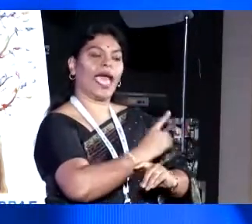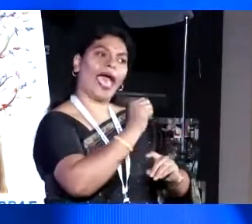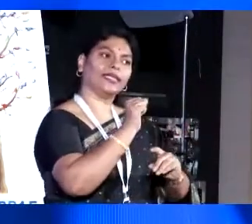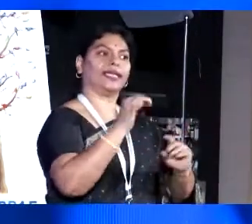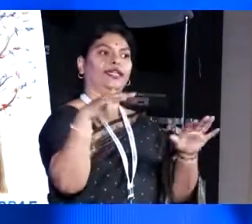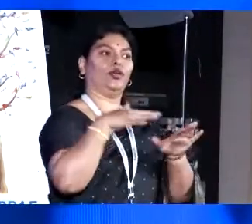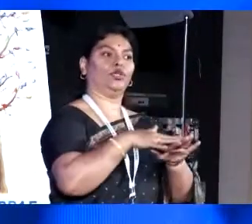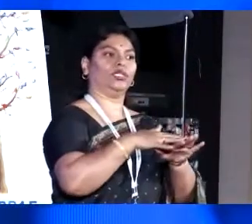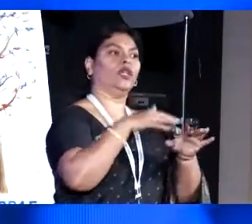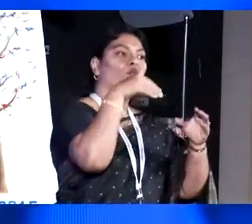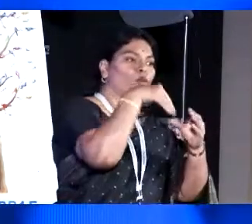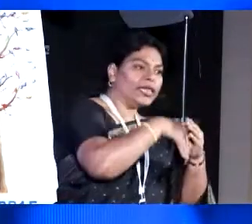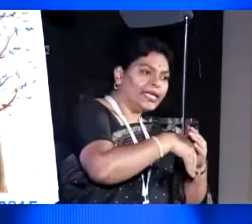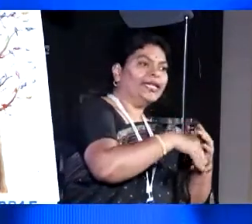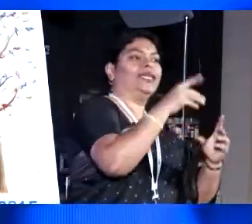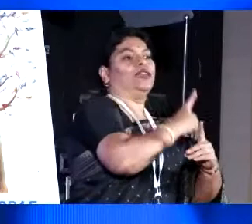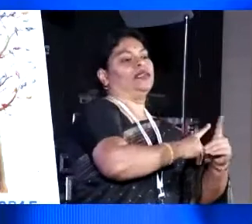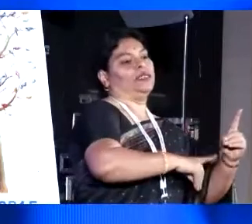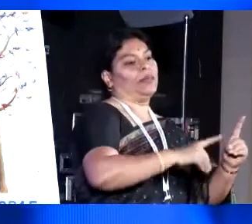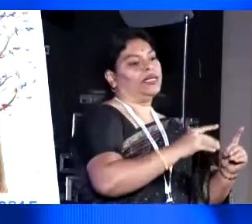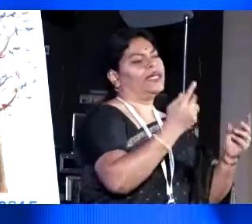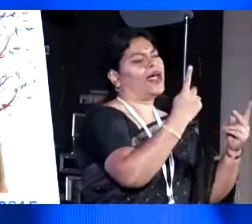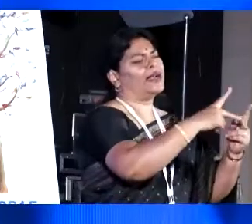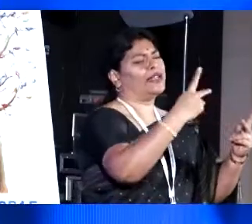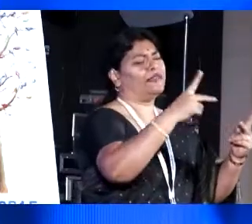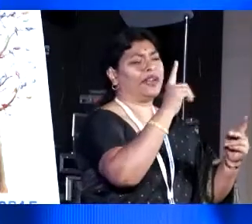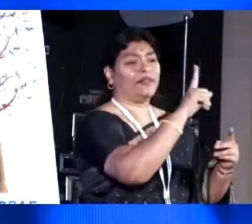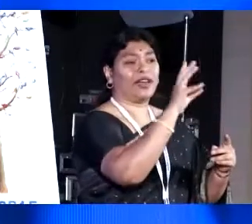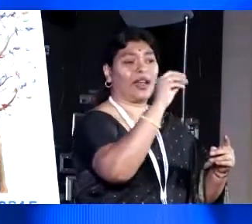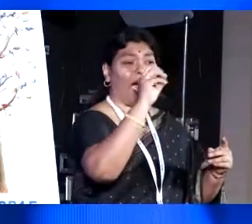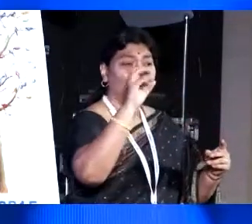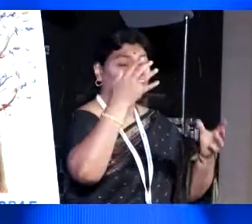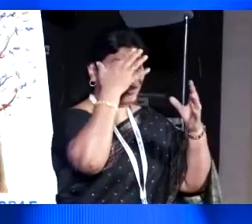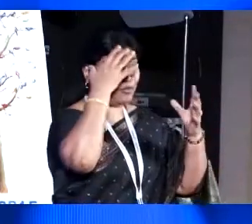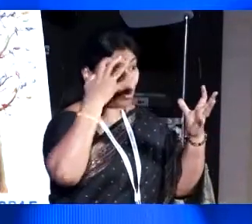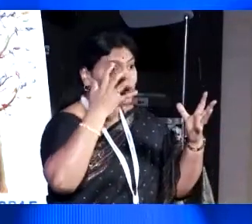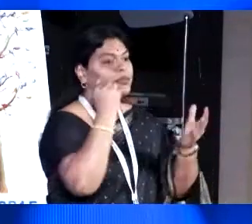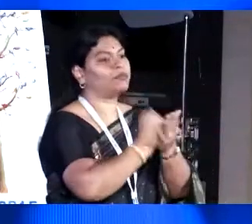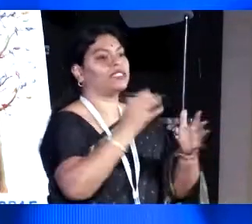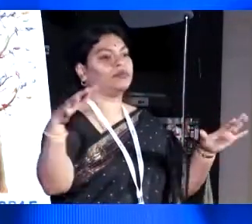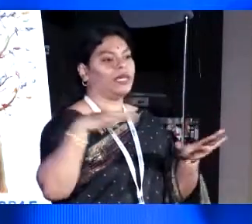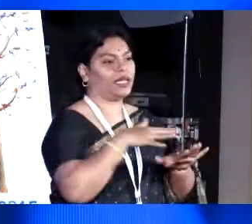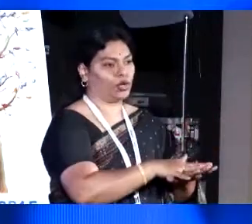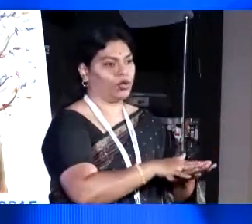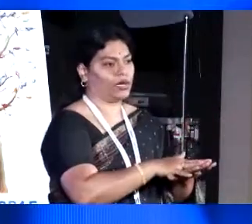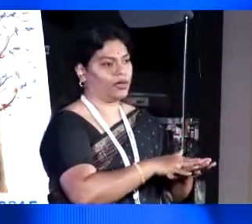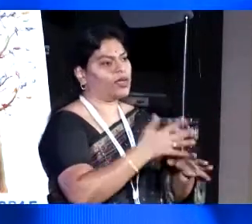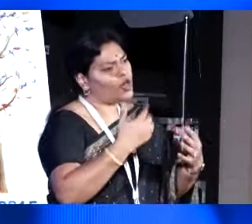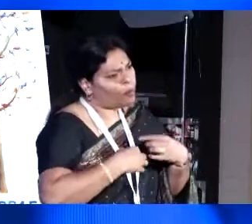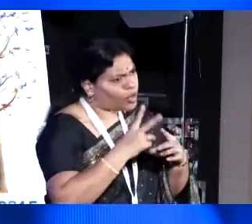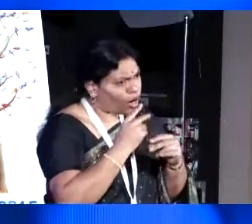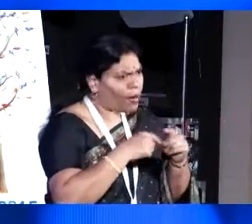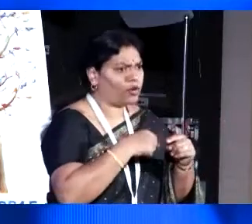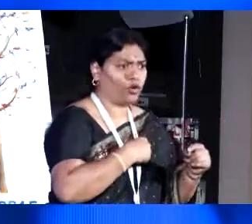within disability itself, there are hundreds of issues which need to be included. Whether we talk about the issue of clothing,